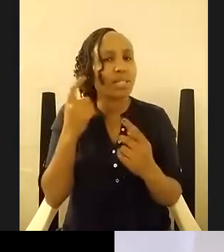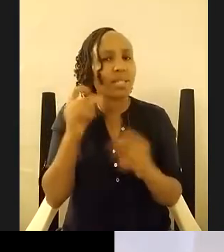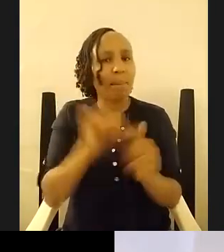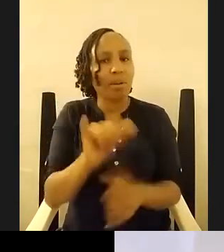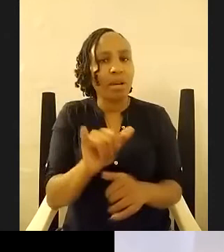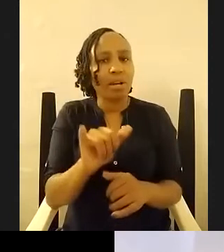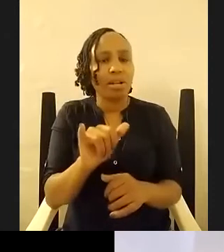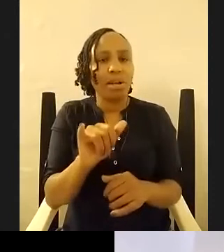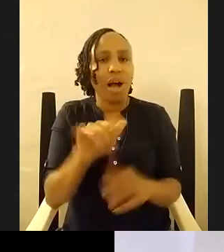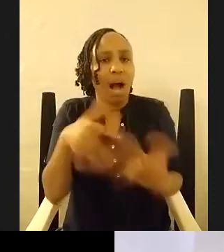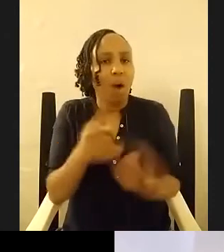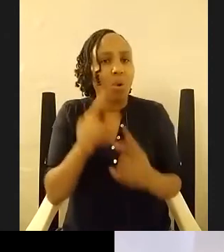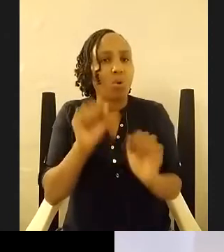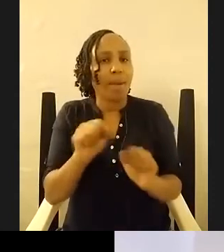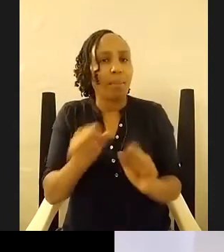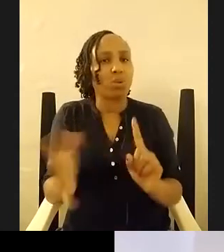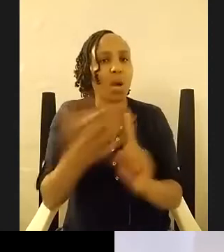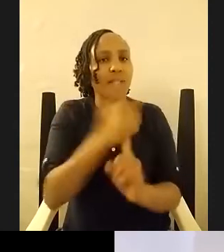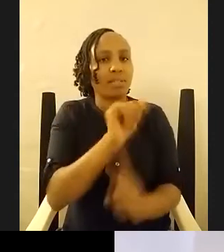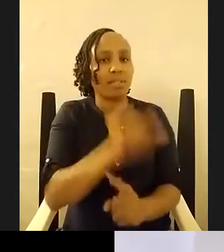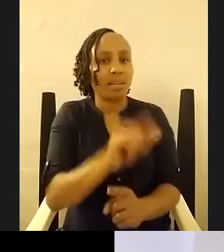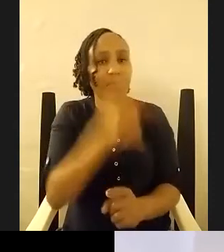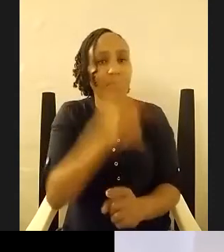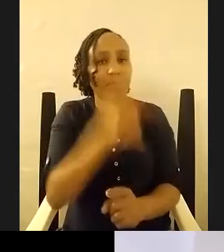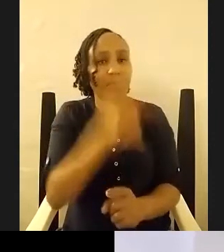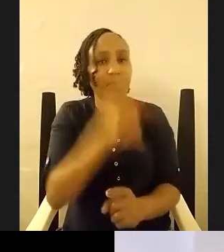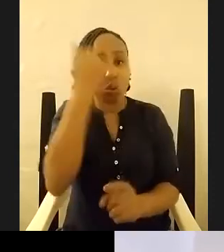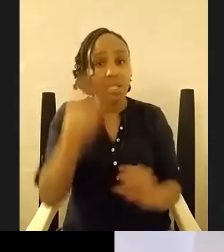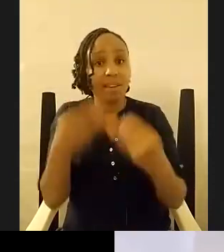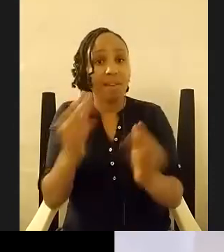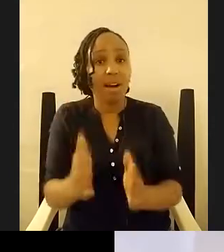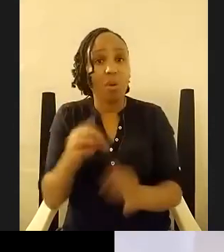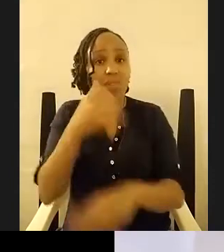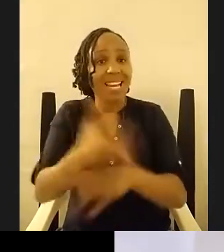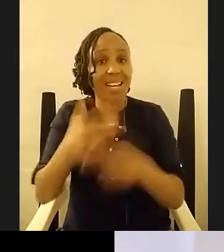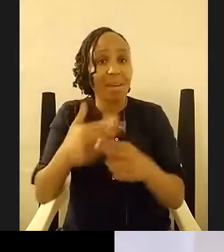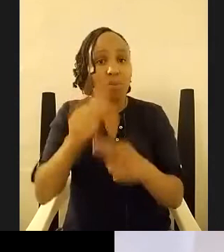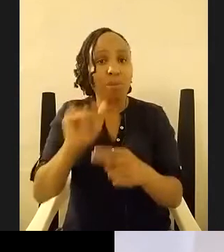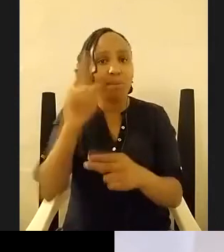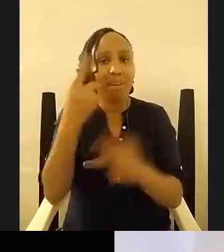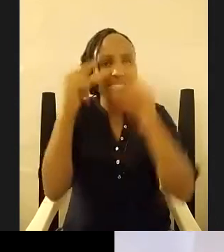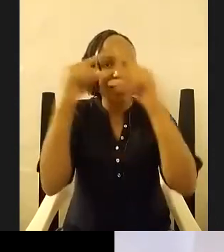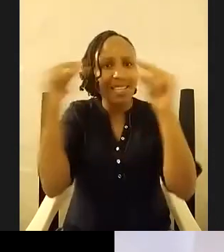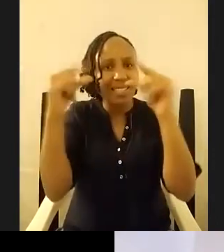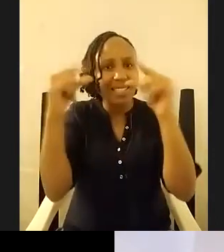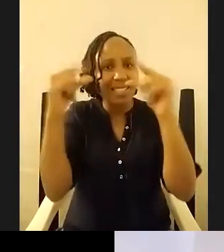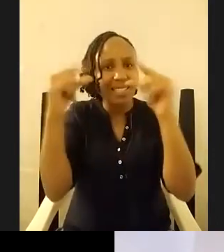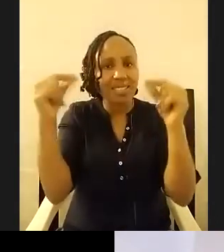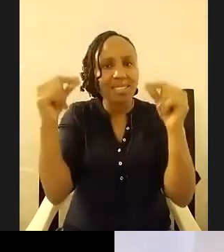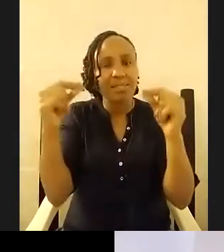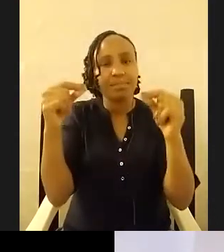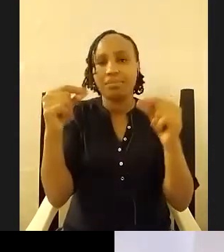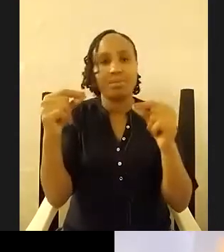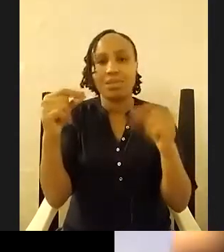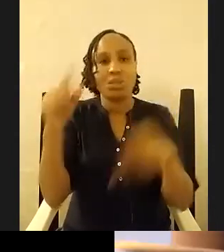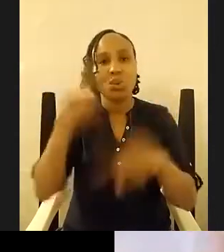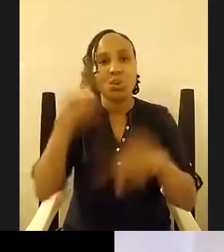give of nicknames from the from the from the first sentence it's like you're not going to leave until you finish what i'm